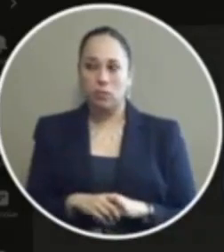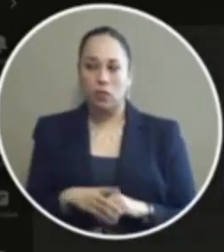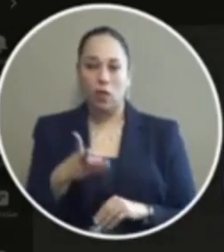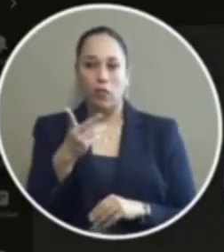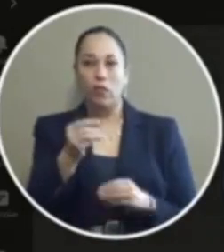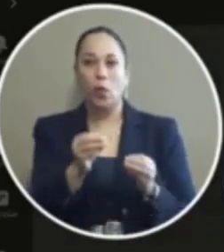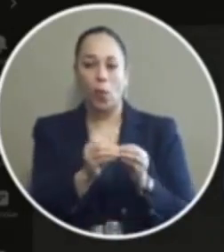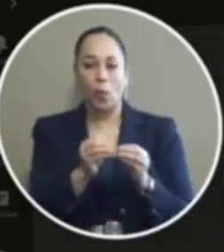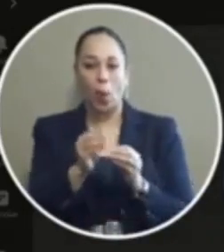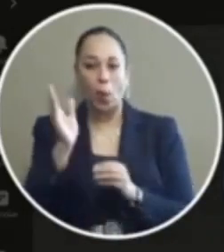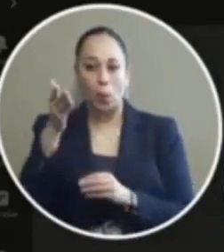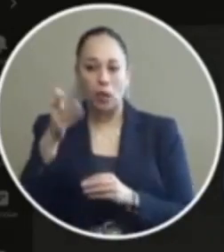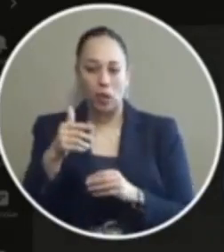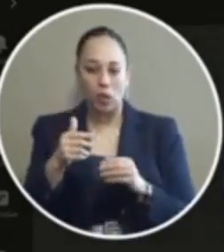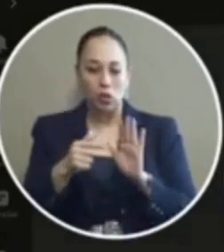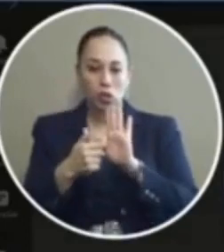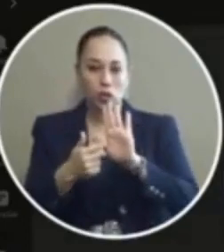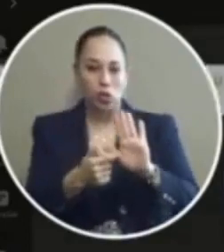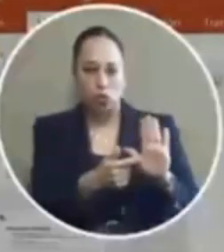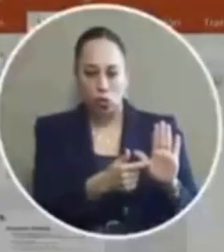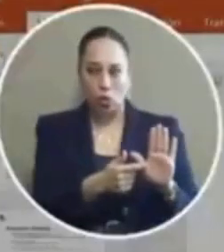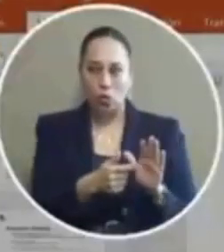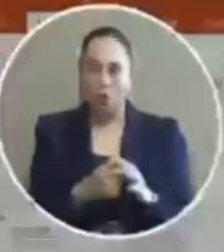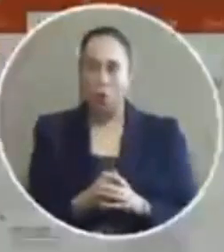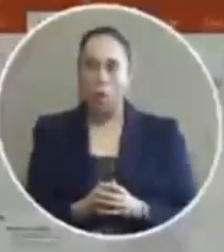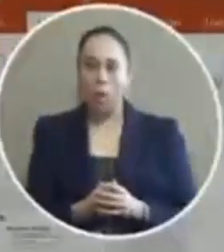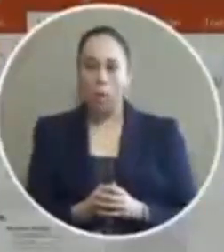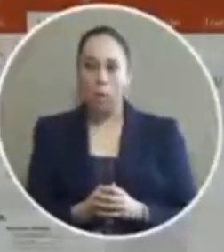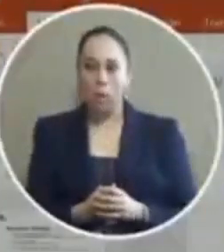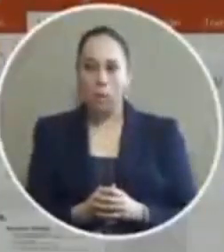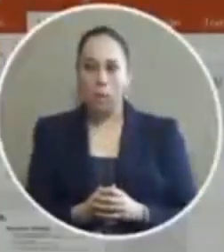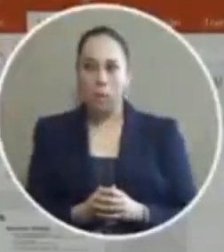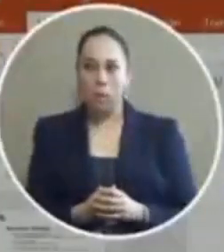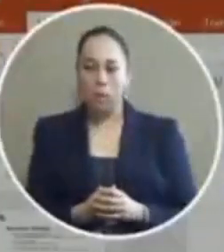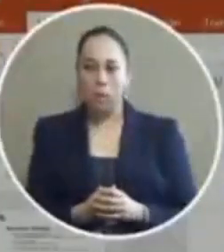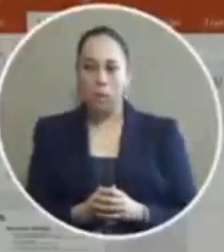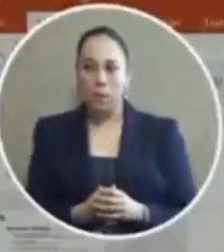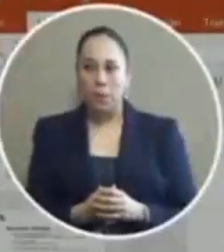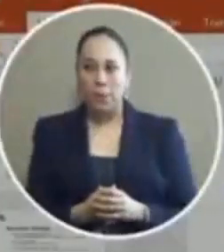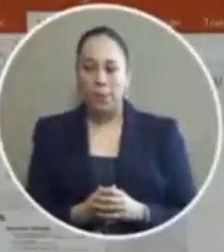more slides Mary if we can proceed with that okay all right